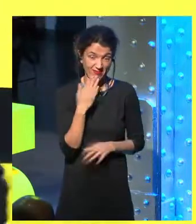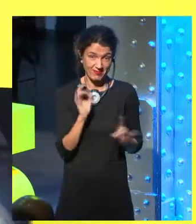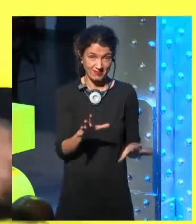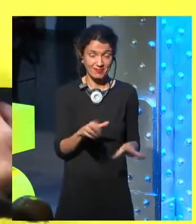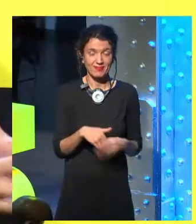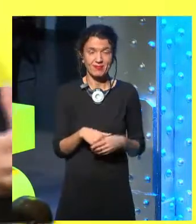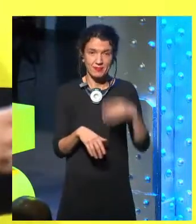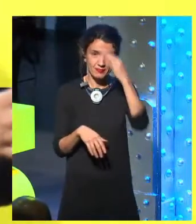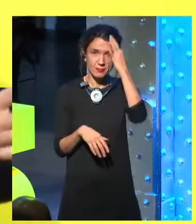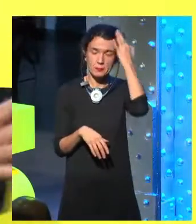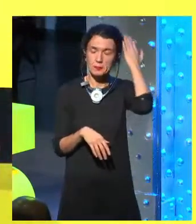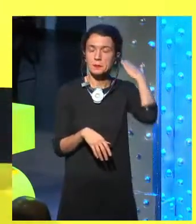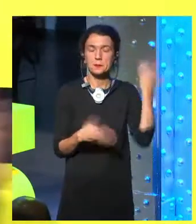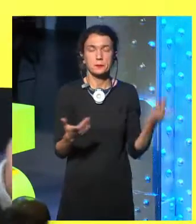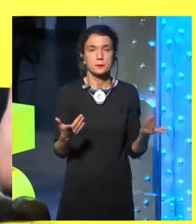under my arm. That's true.